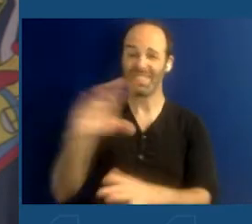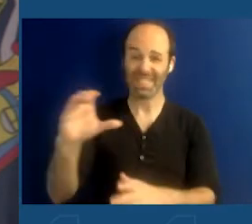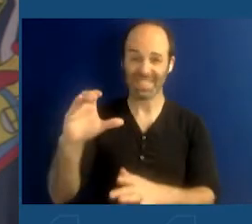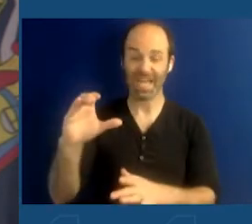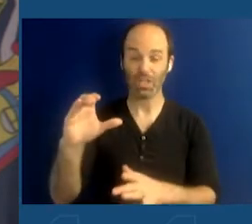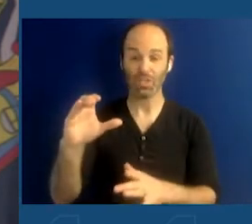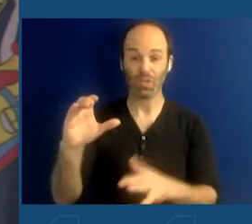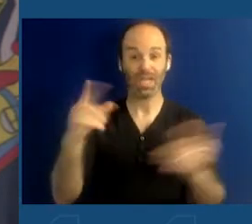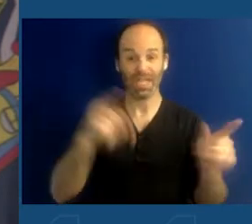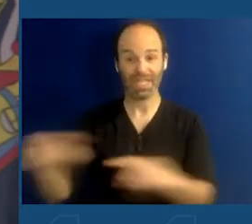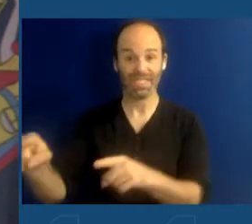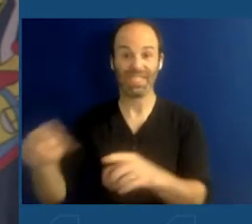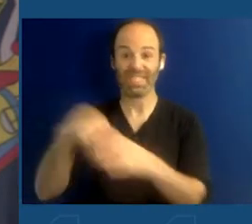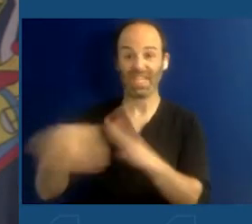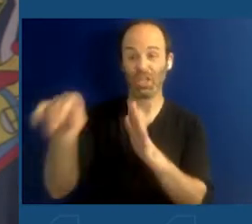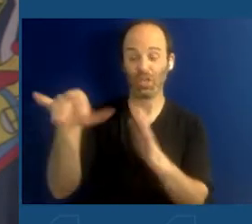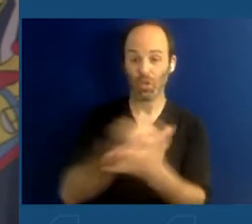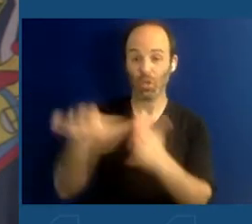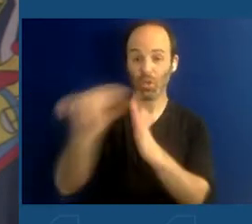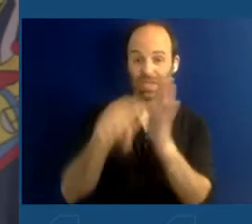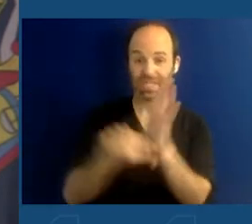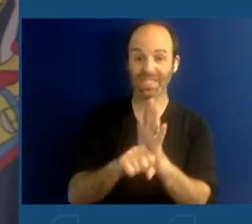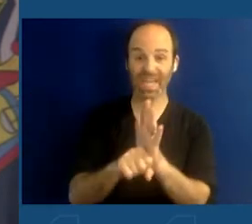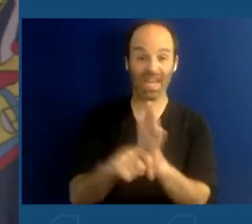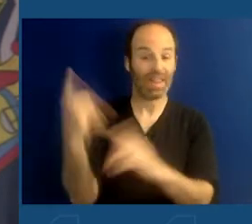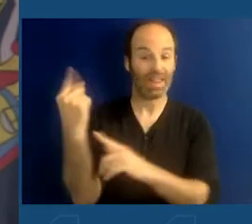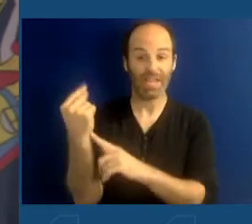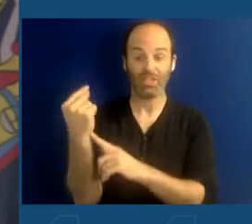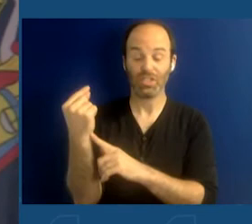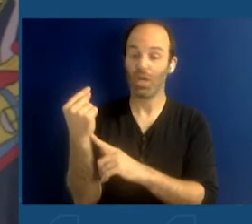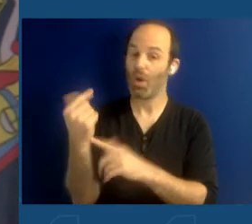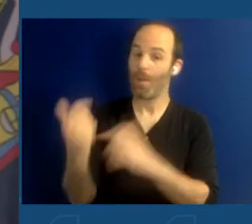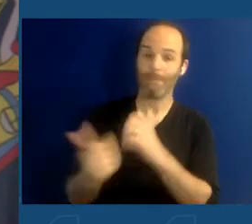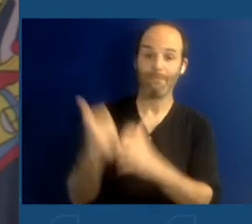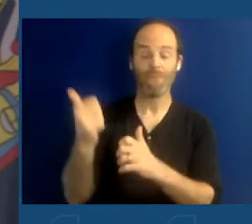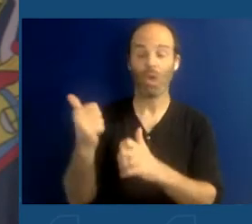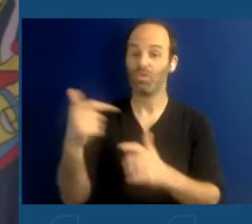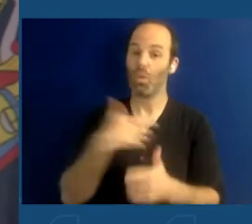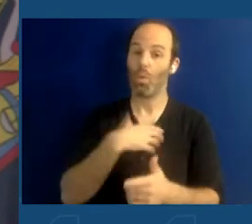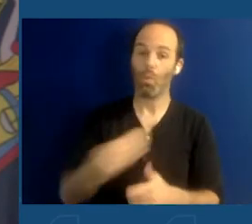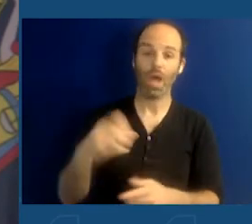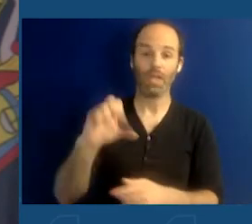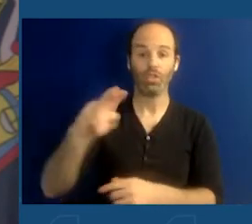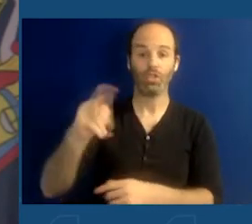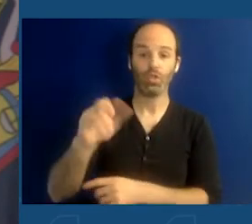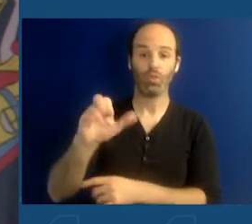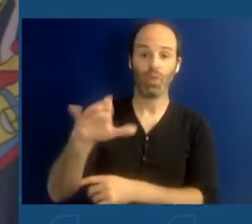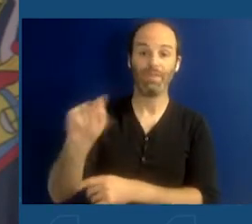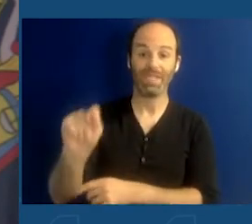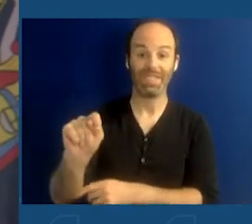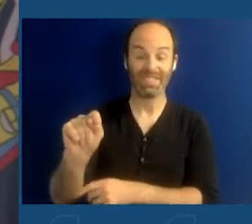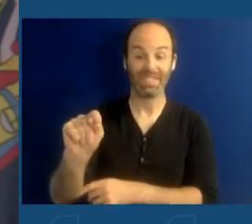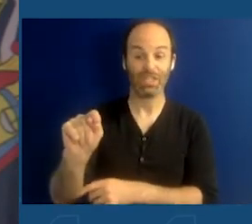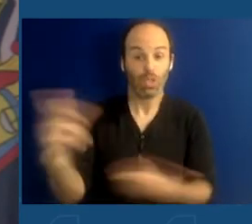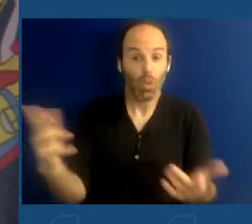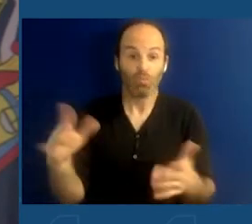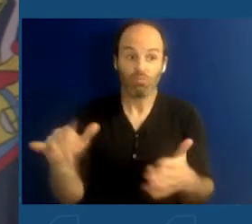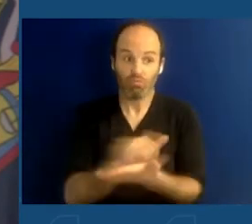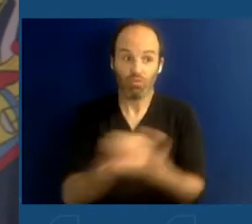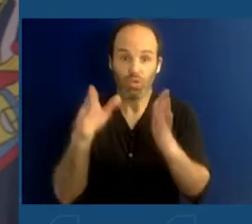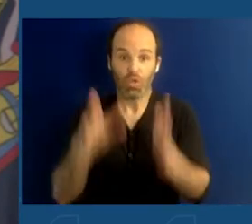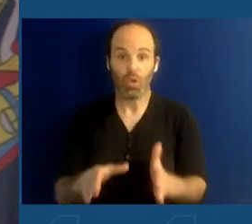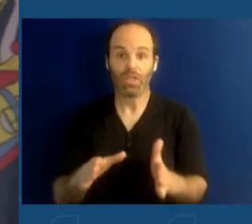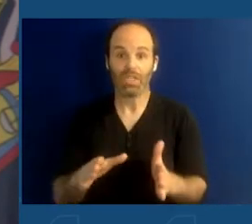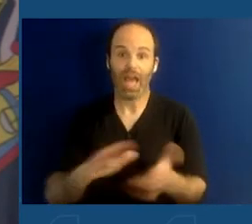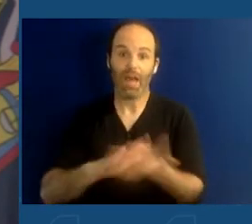more than half of them being organized dissemination of white supremacist information. So New Yorkers have been victimized. These are our residents. These are our fellow neighbors.